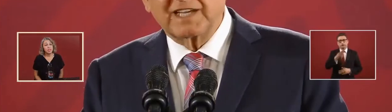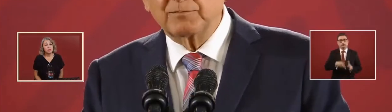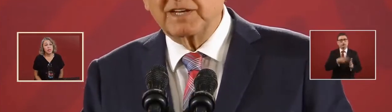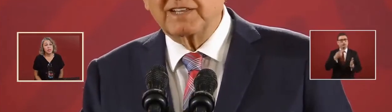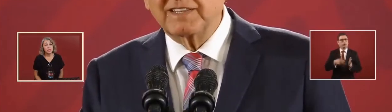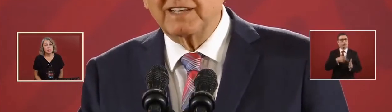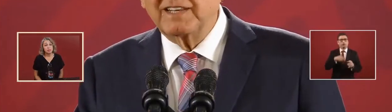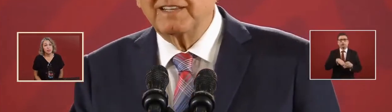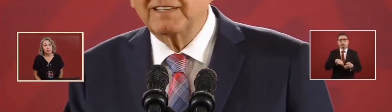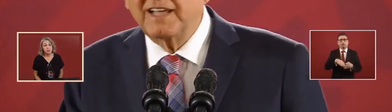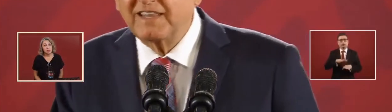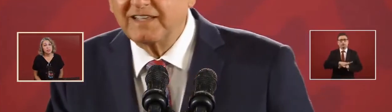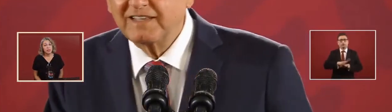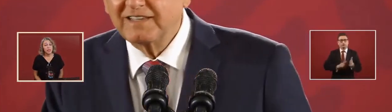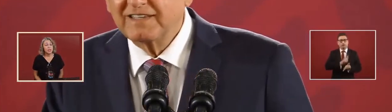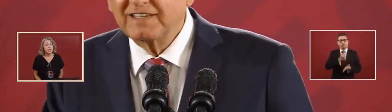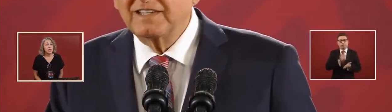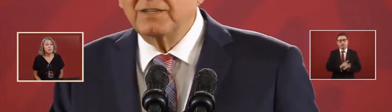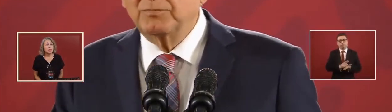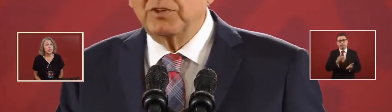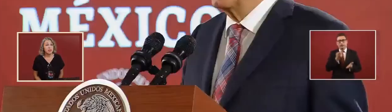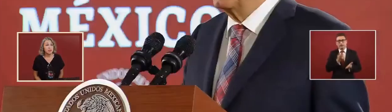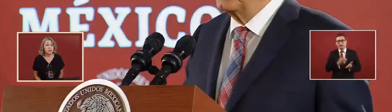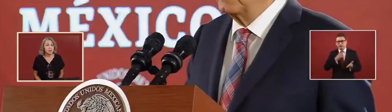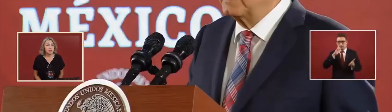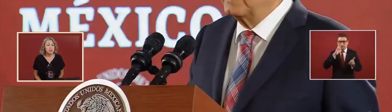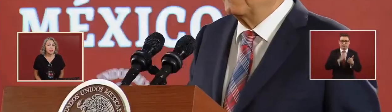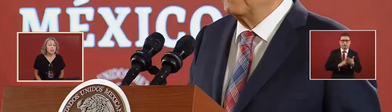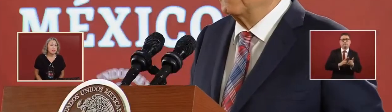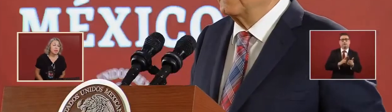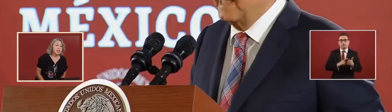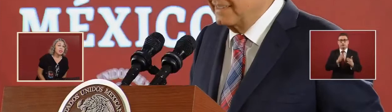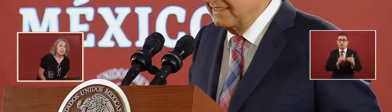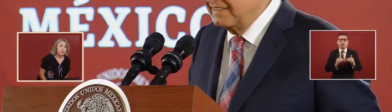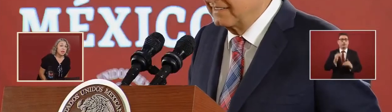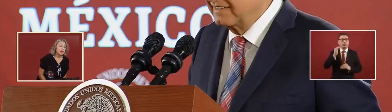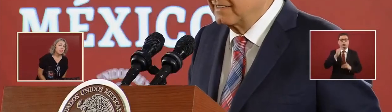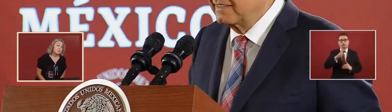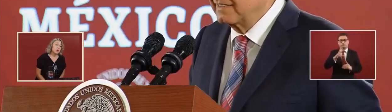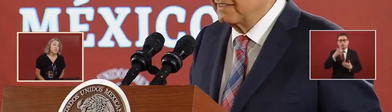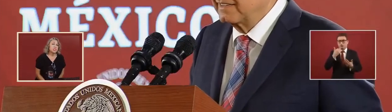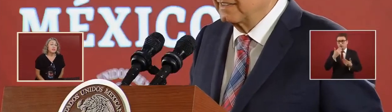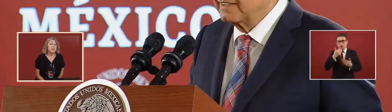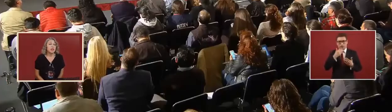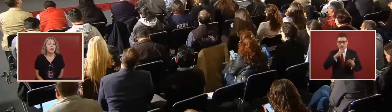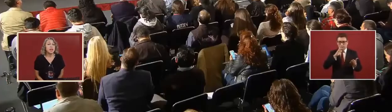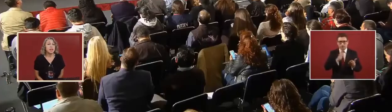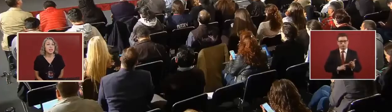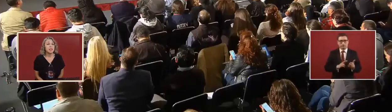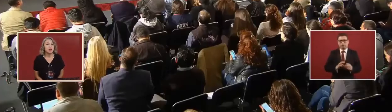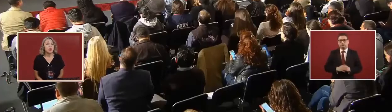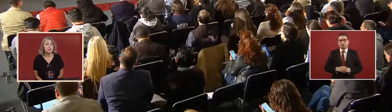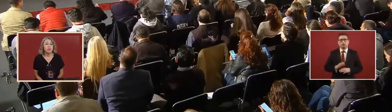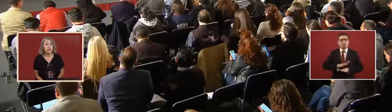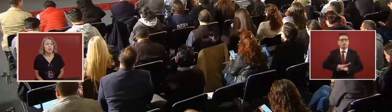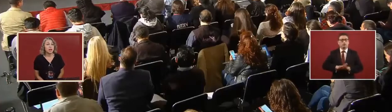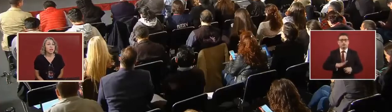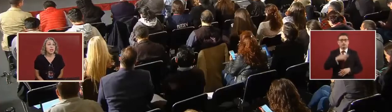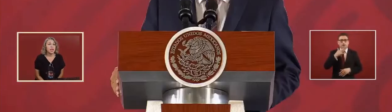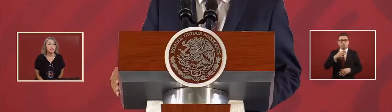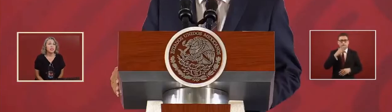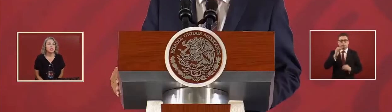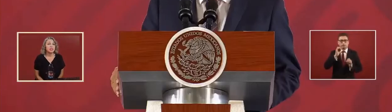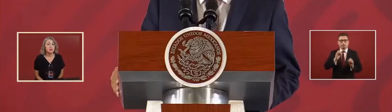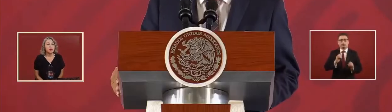everything, that nothing under the margin of the law and nothing over the law. And zero corruption and